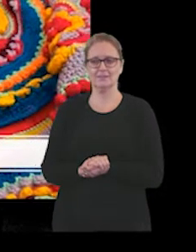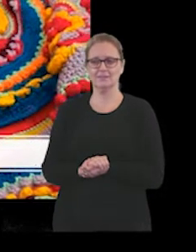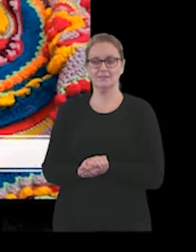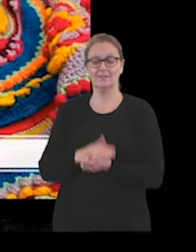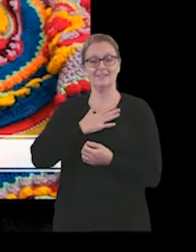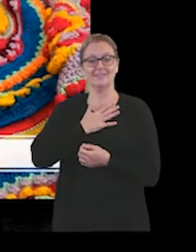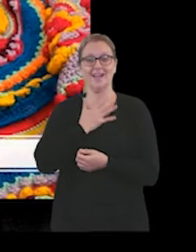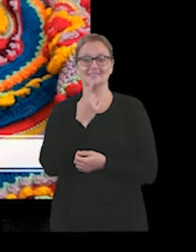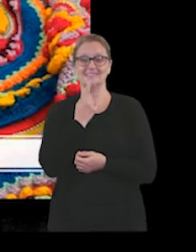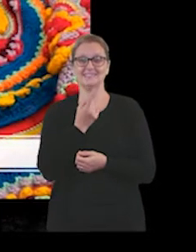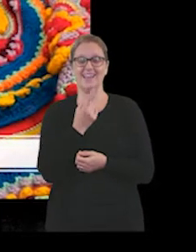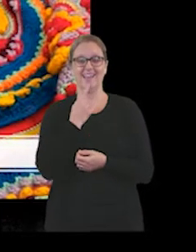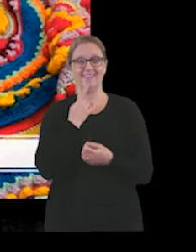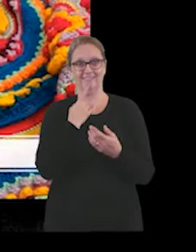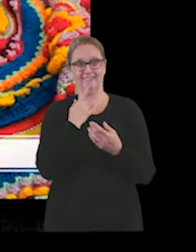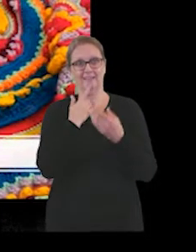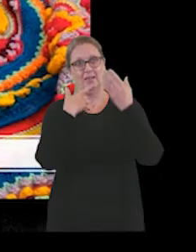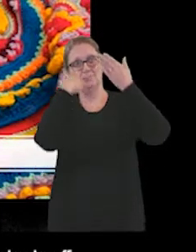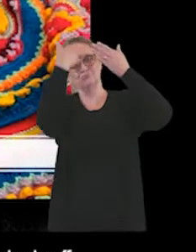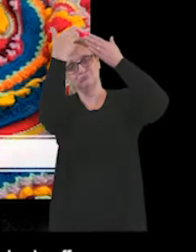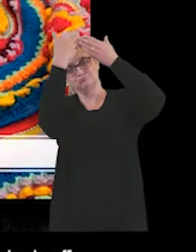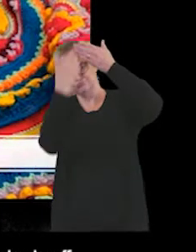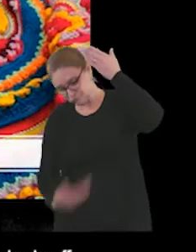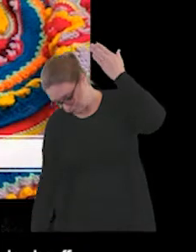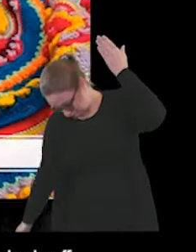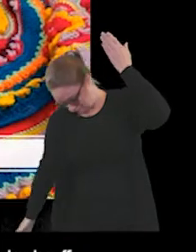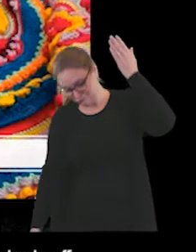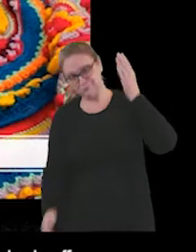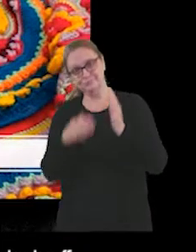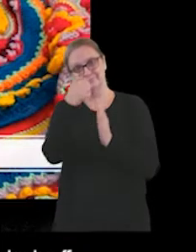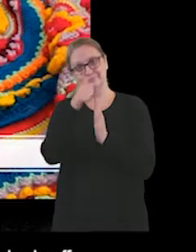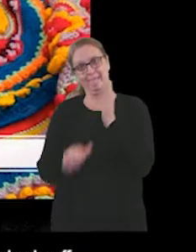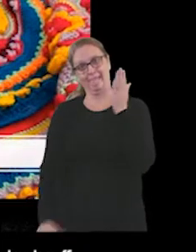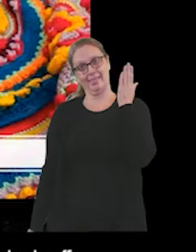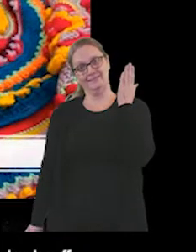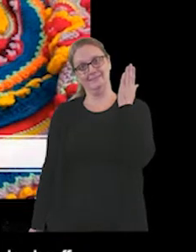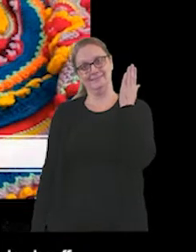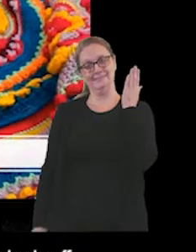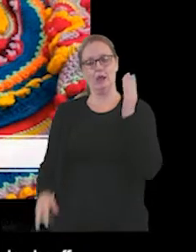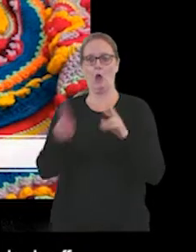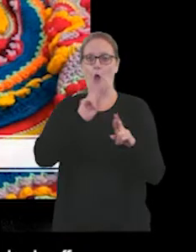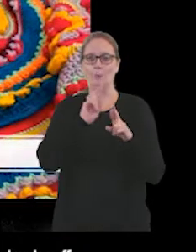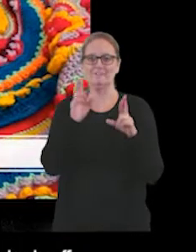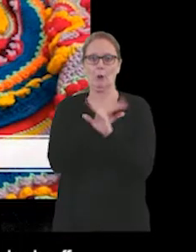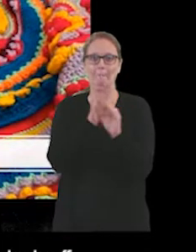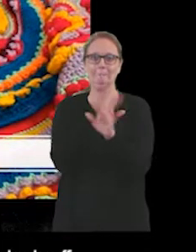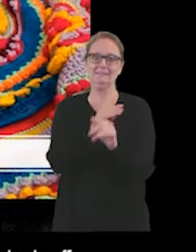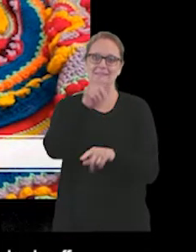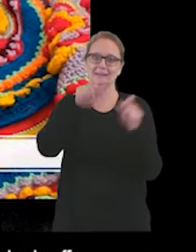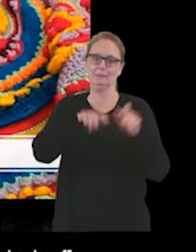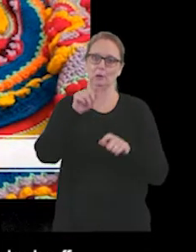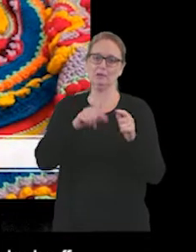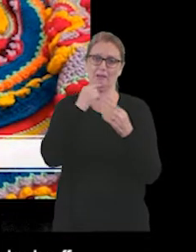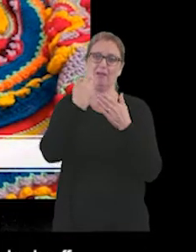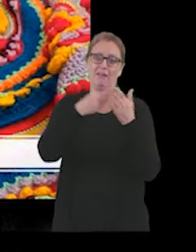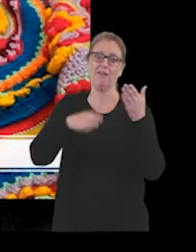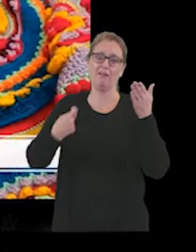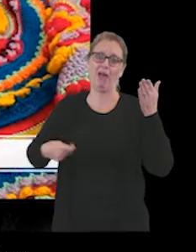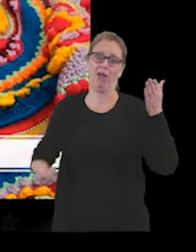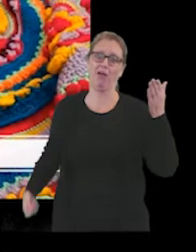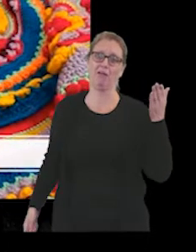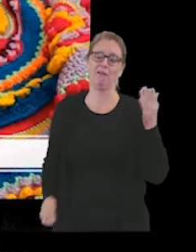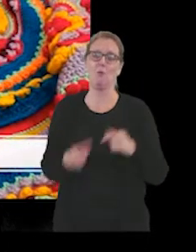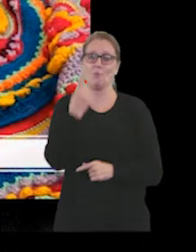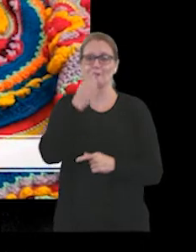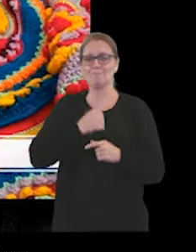I'd like to say it's an exhausted list and I hope we've not missed anybody off, but it's a long list. And